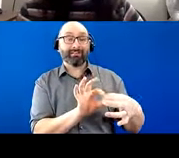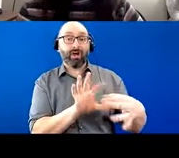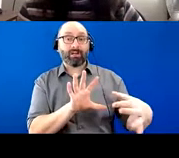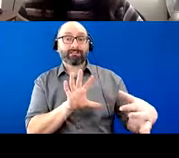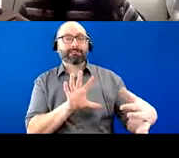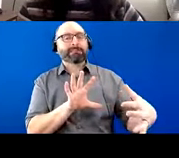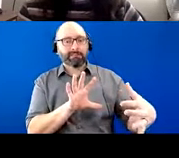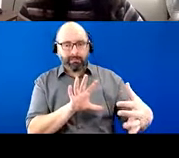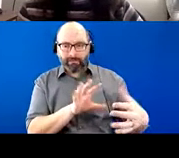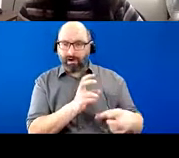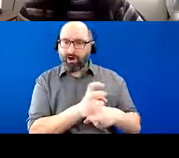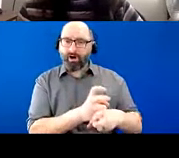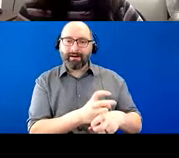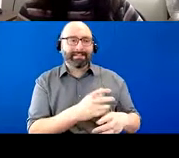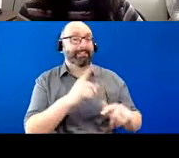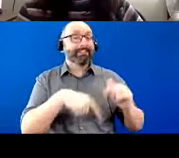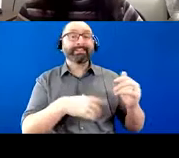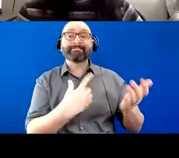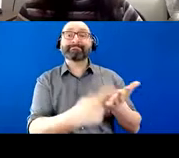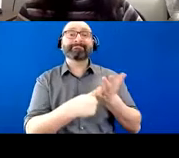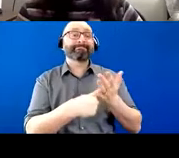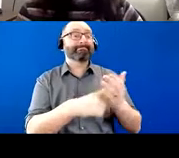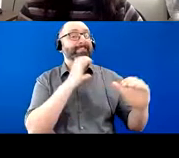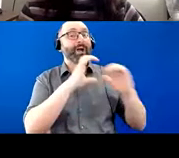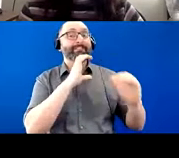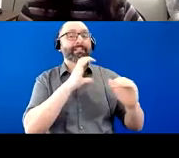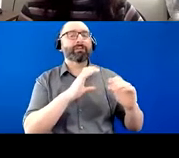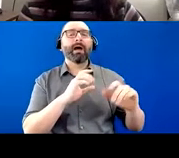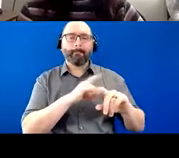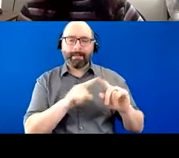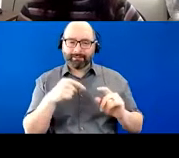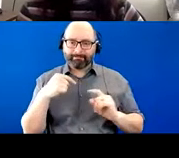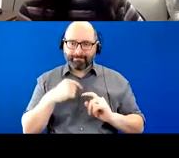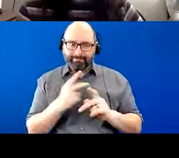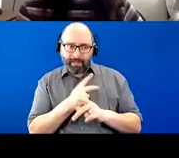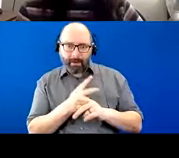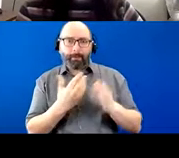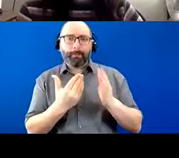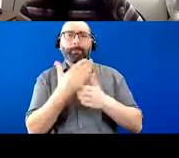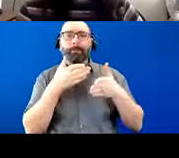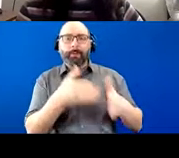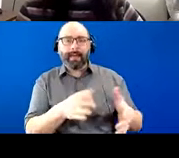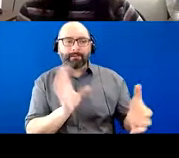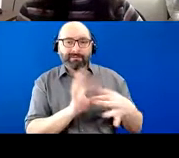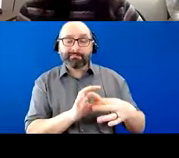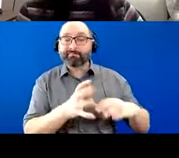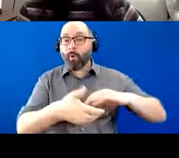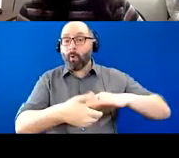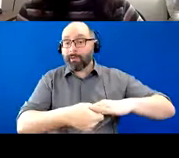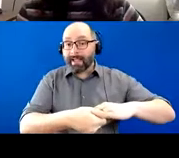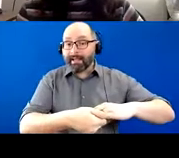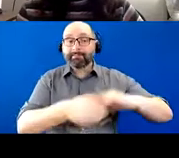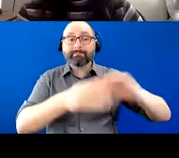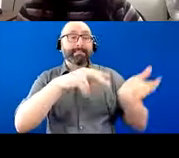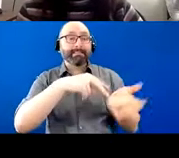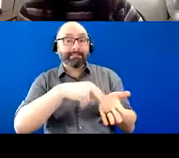to have conversations like they used to, but she found new ways to connect with him, like holding his hands, um, or dancing